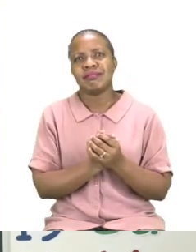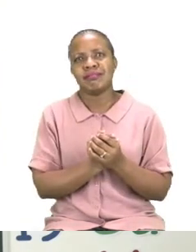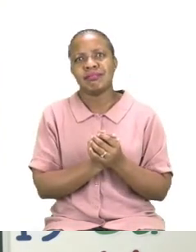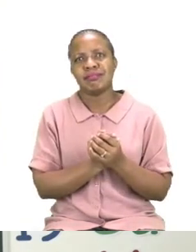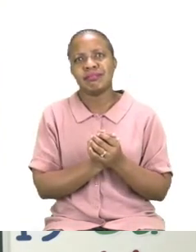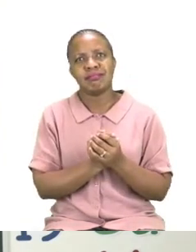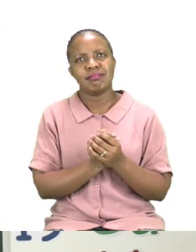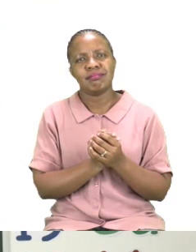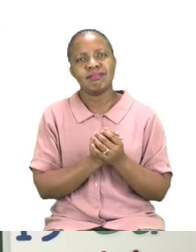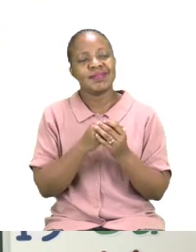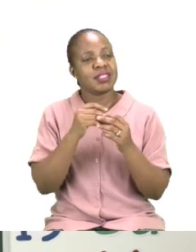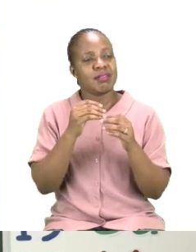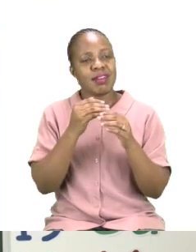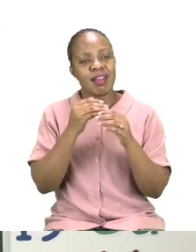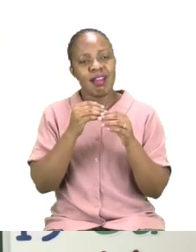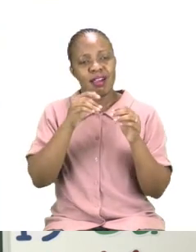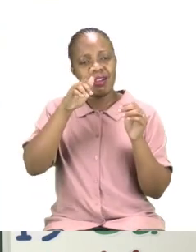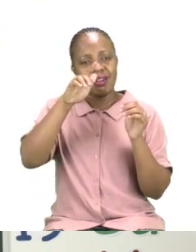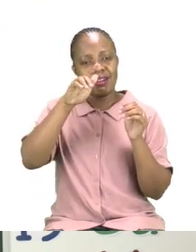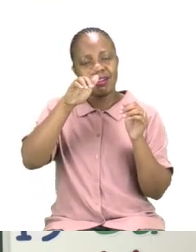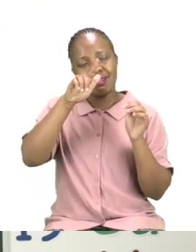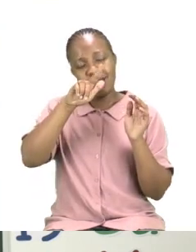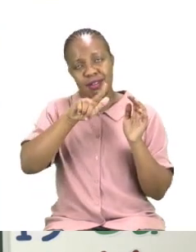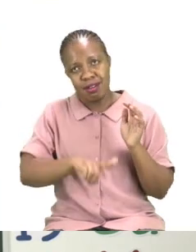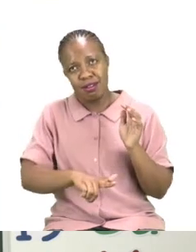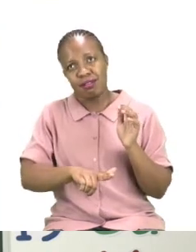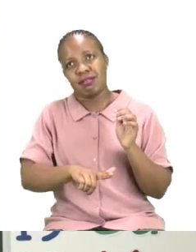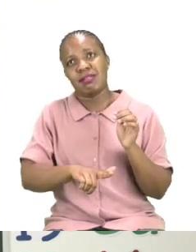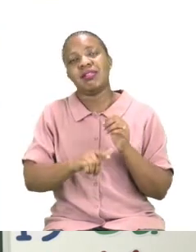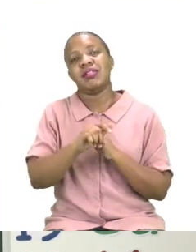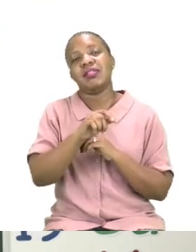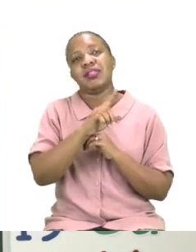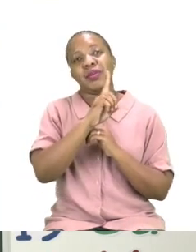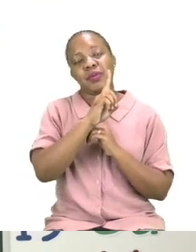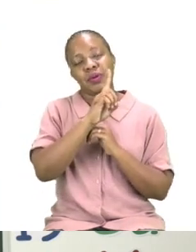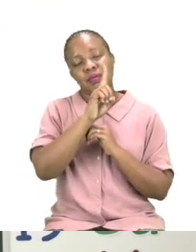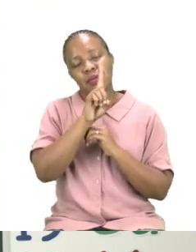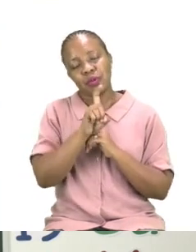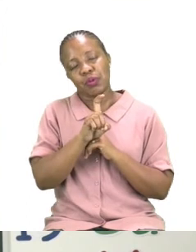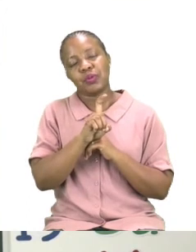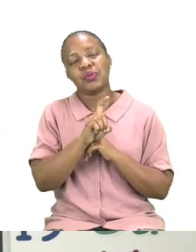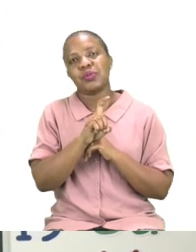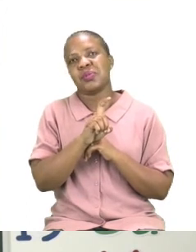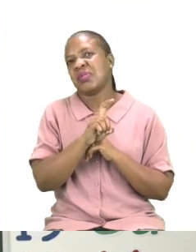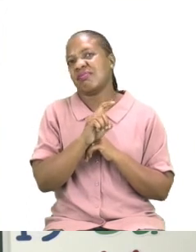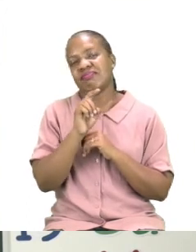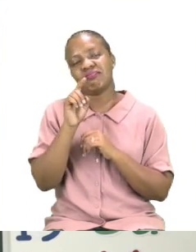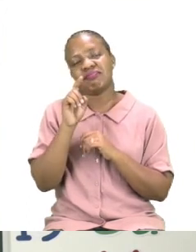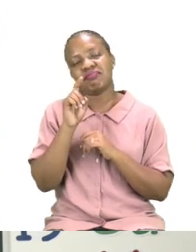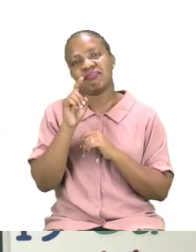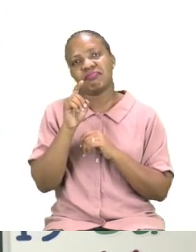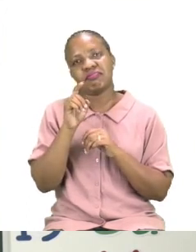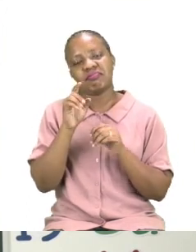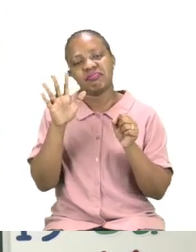to one kilogram. So I would need a thousand grams in this hand so that